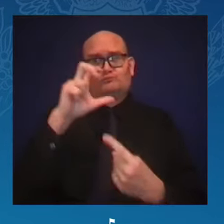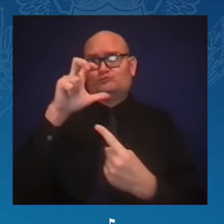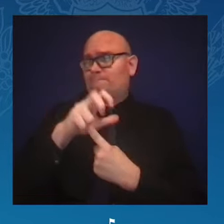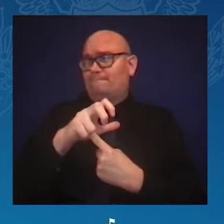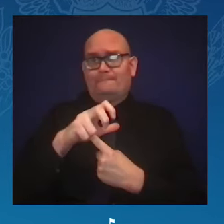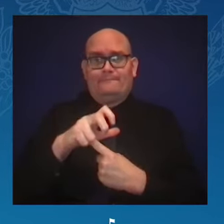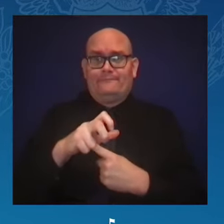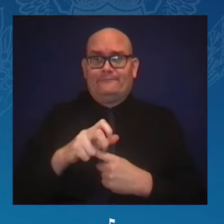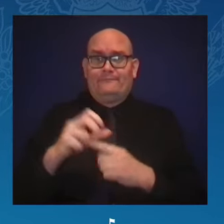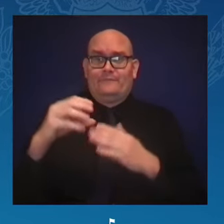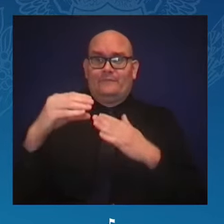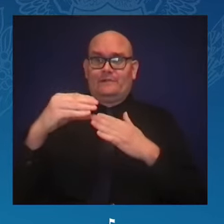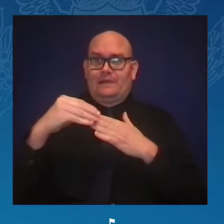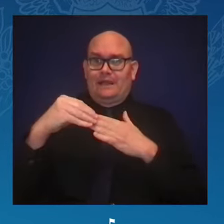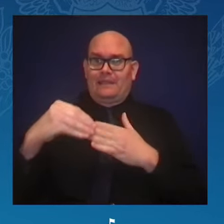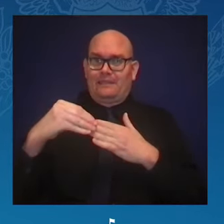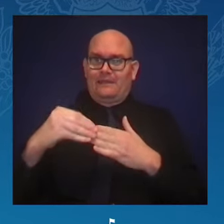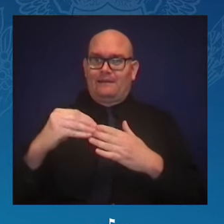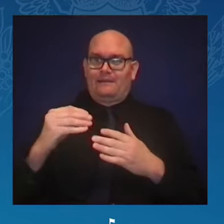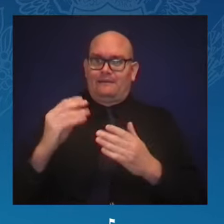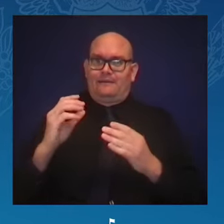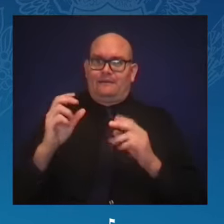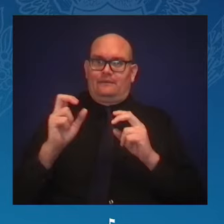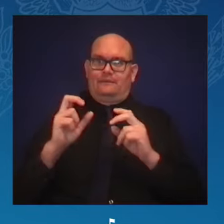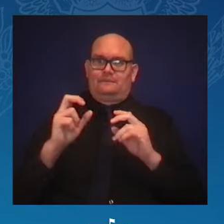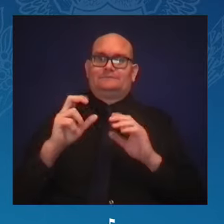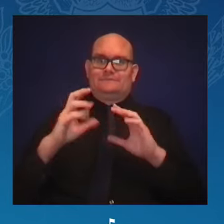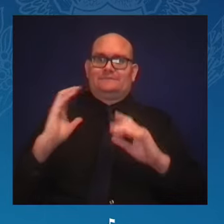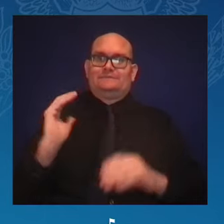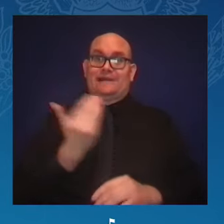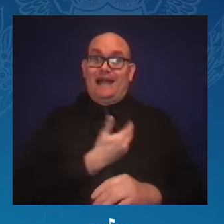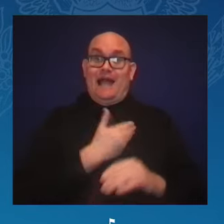many here know, there is only one Marsha Fudge.